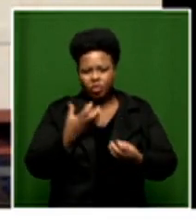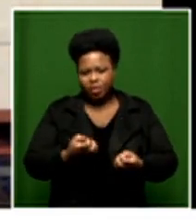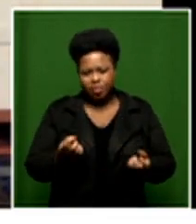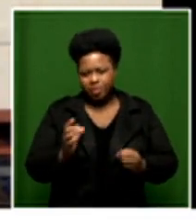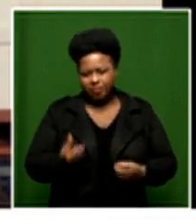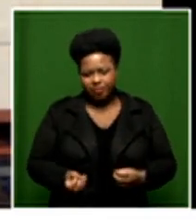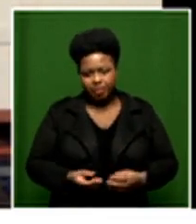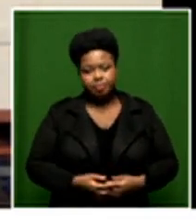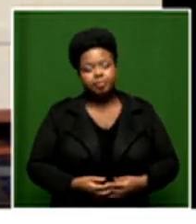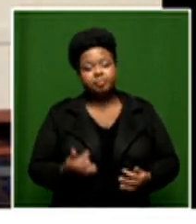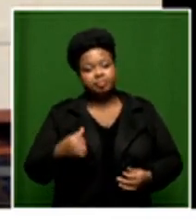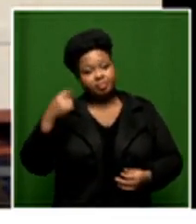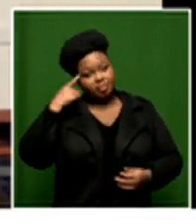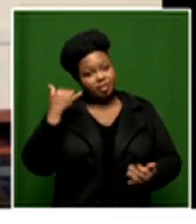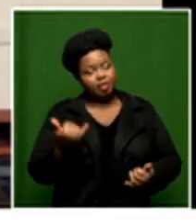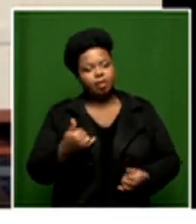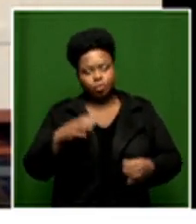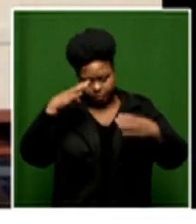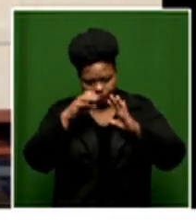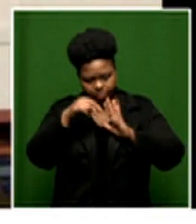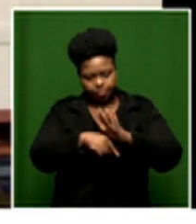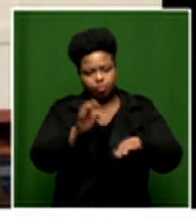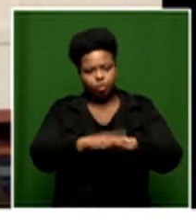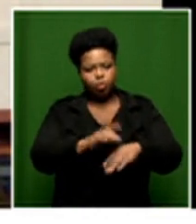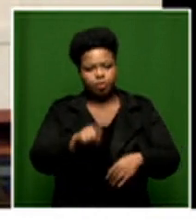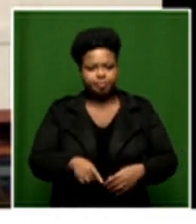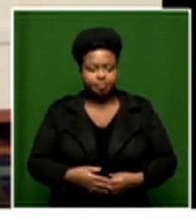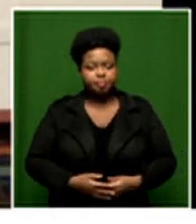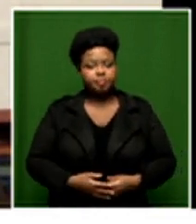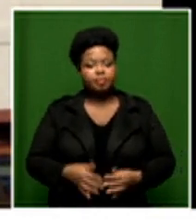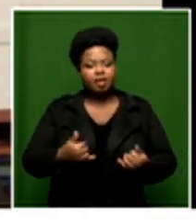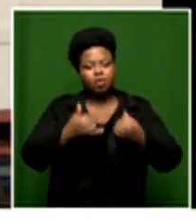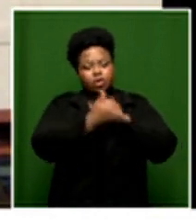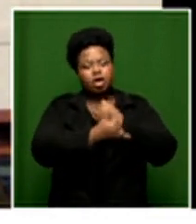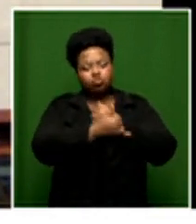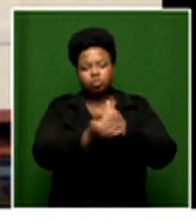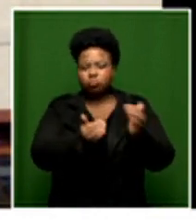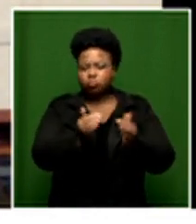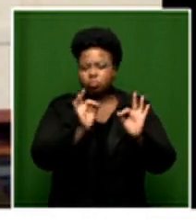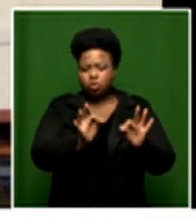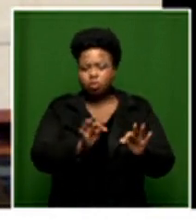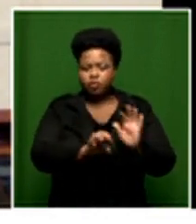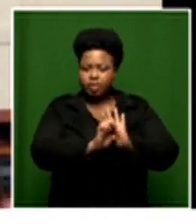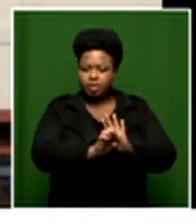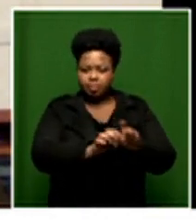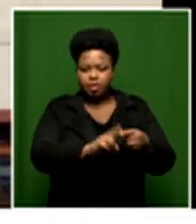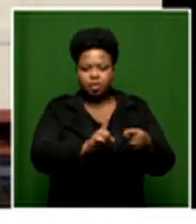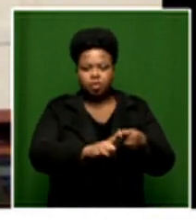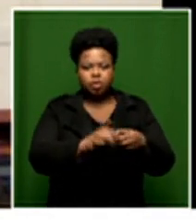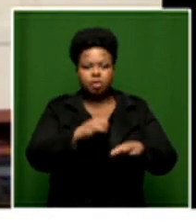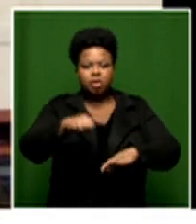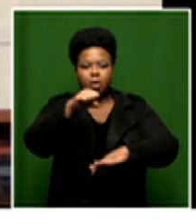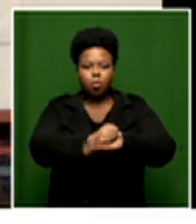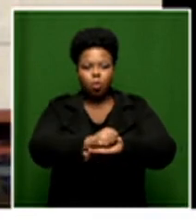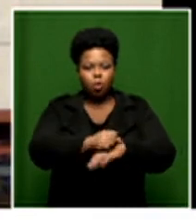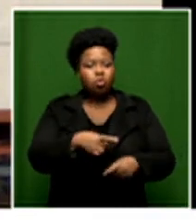situation and i think that that's what we've got to focus on when i look at the countries who have managed to do this if you take the example of singapore and they